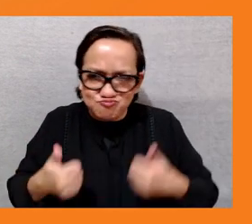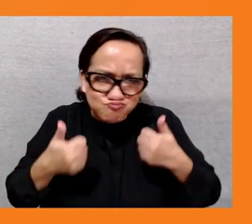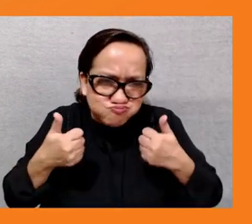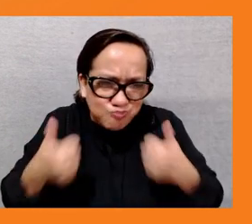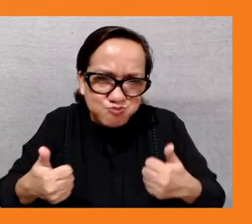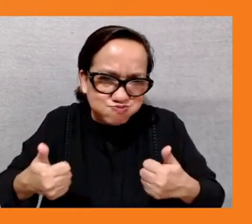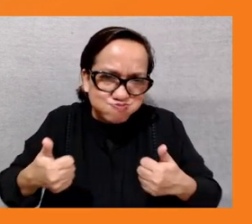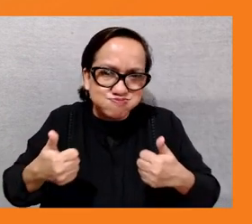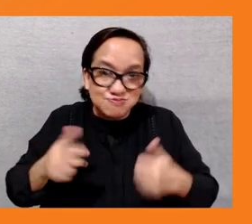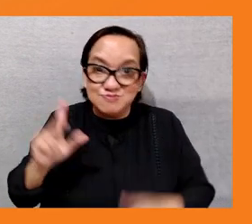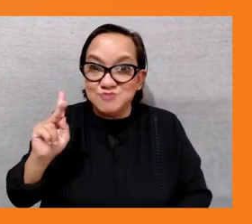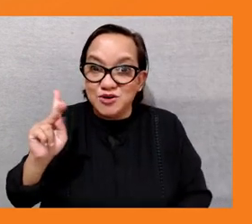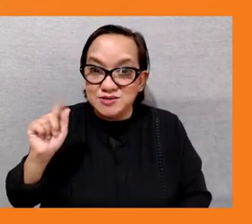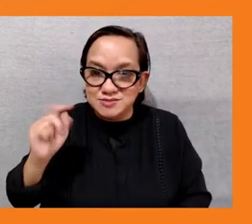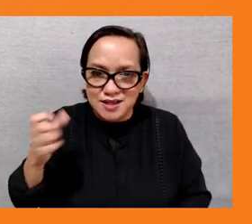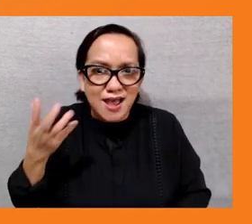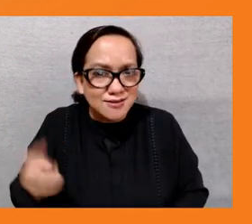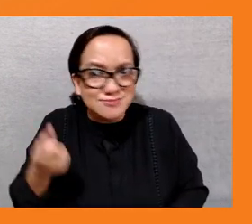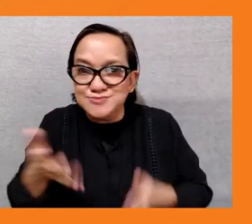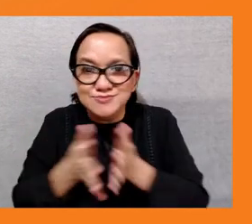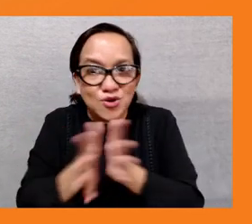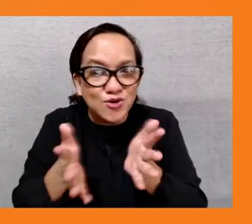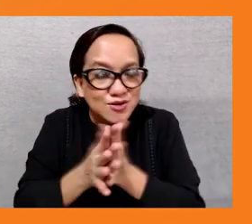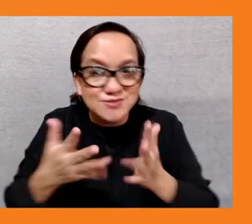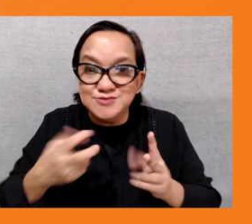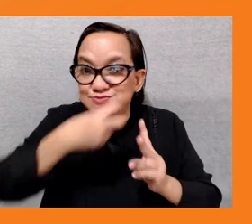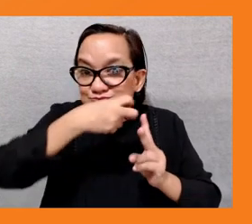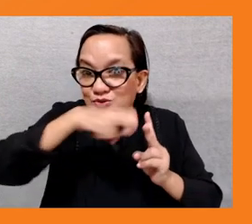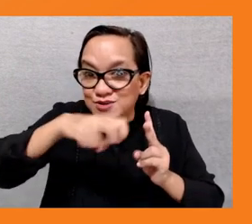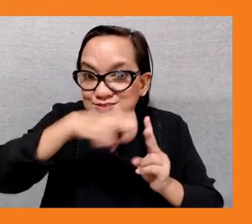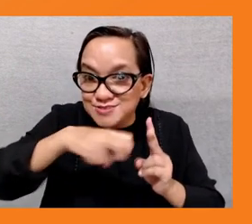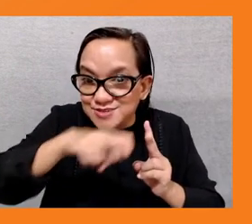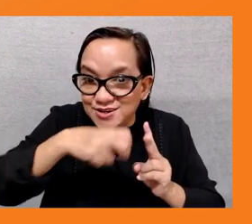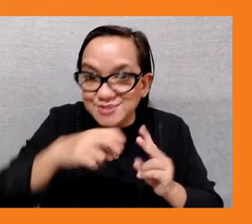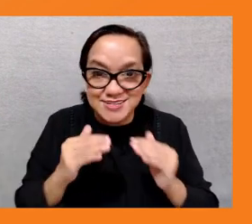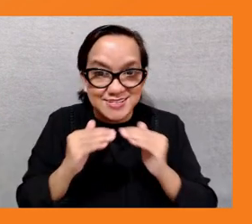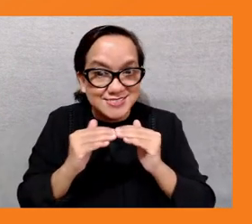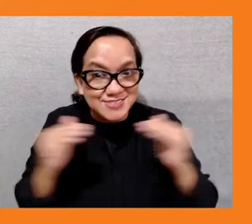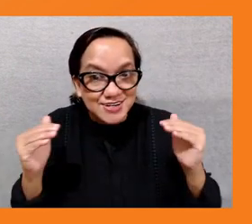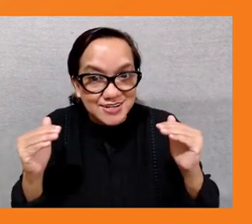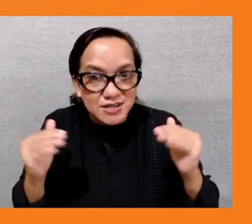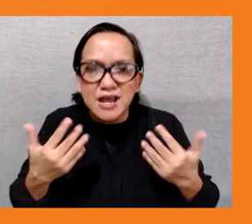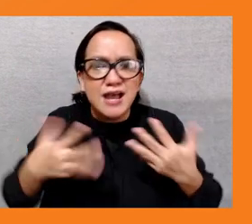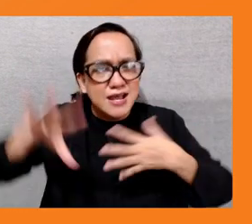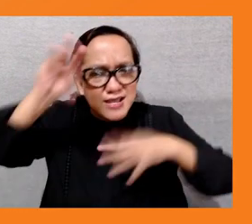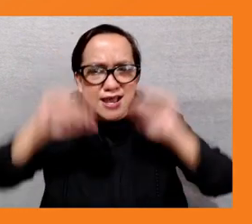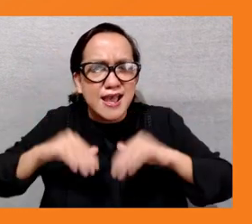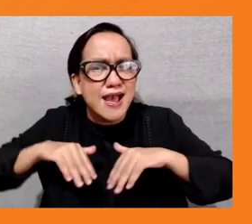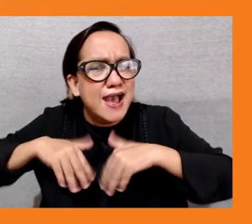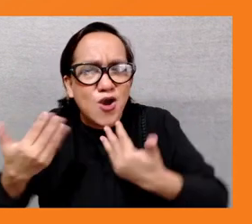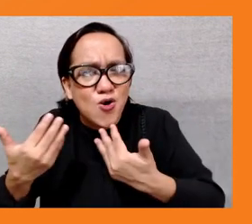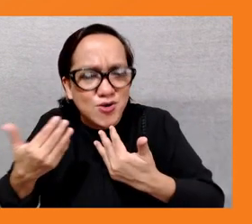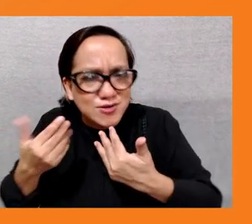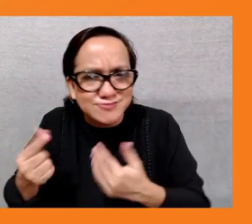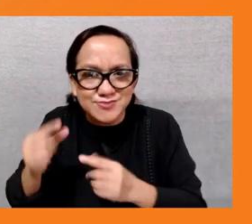what it includes we actually learned a little bit about the history of the just transition word how it was coined by the unions